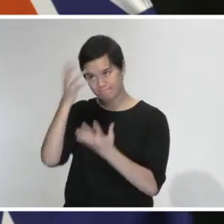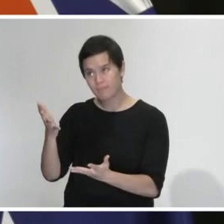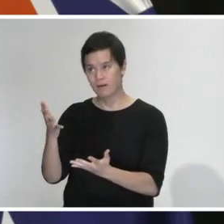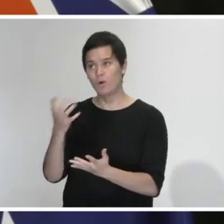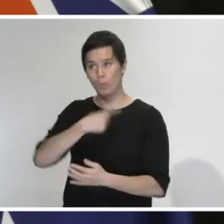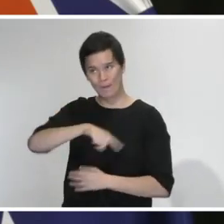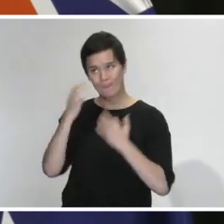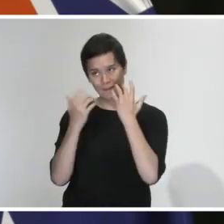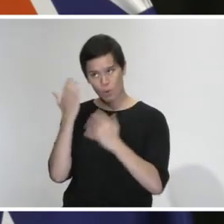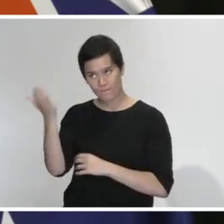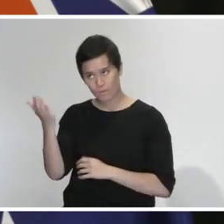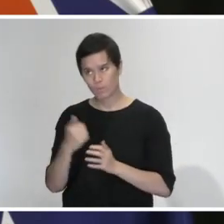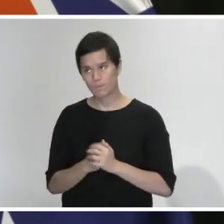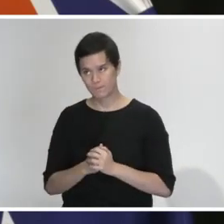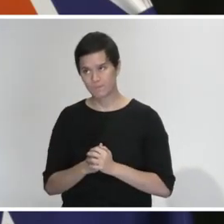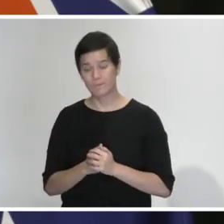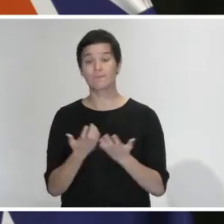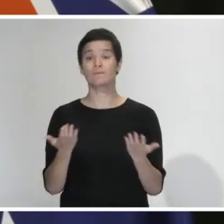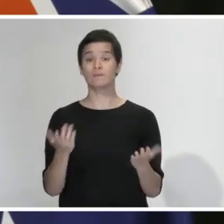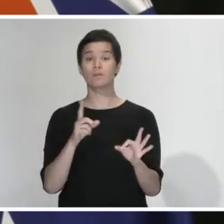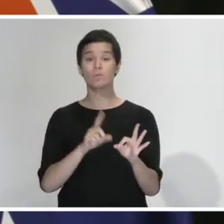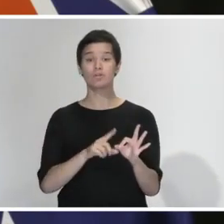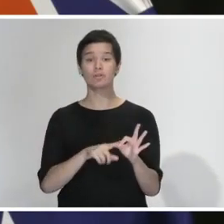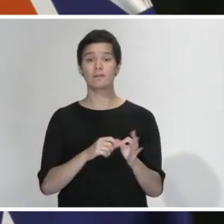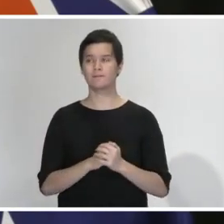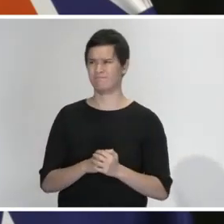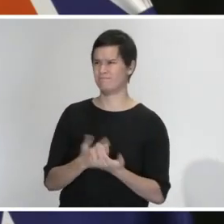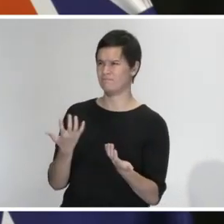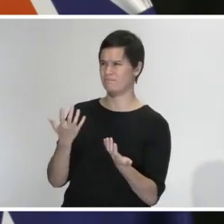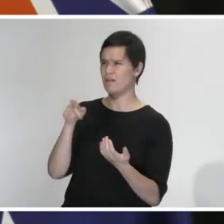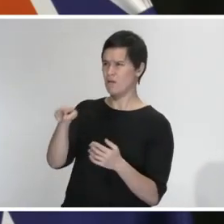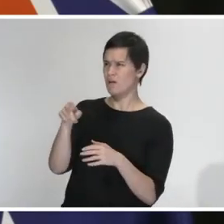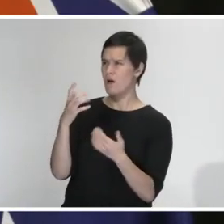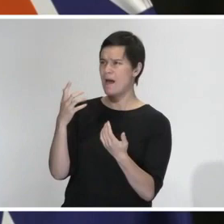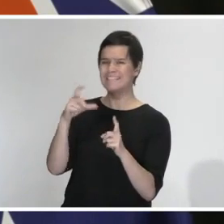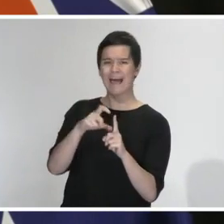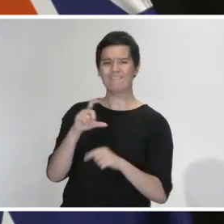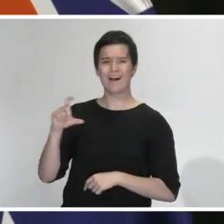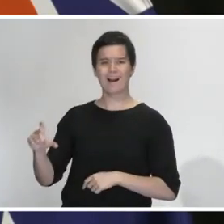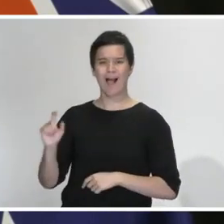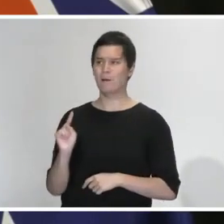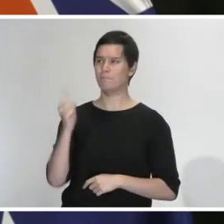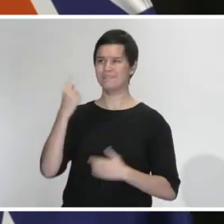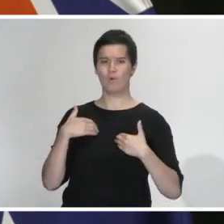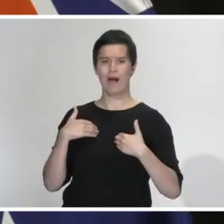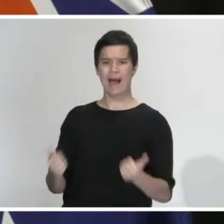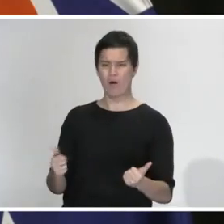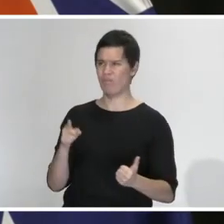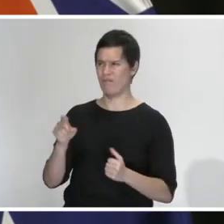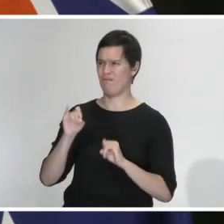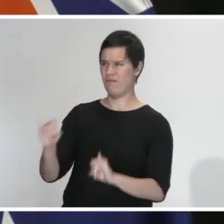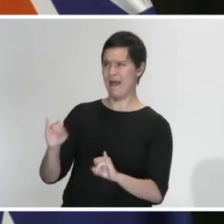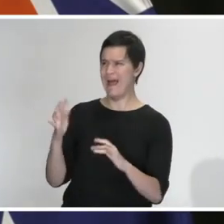take your questions. How can David Clarke do his job effectively when he doesn't have the moral authority? He has made a massive mistake.